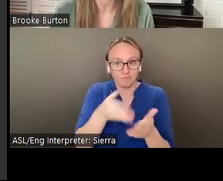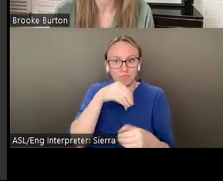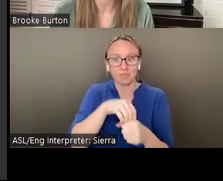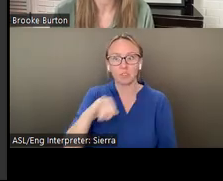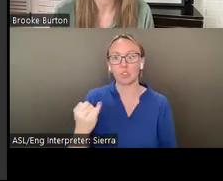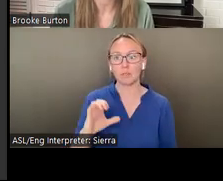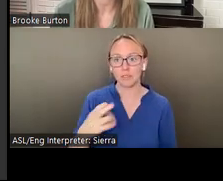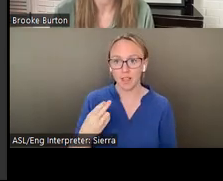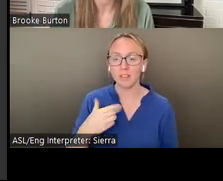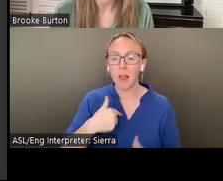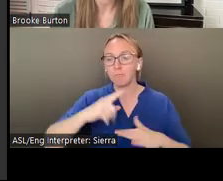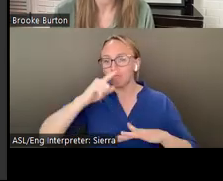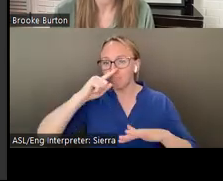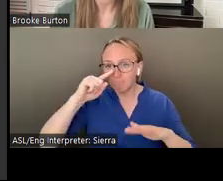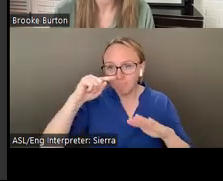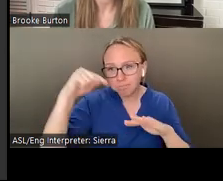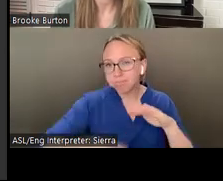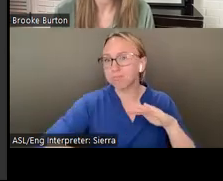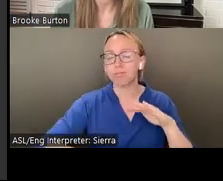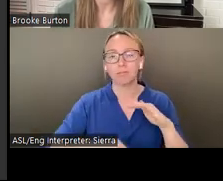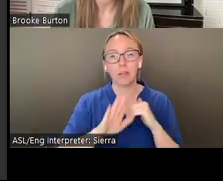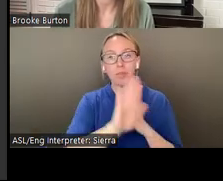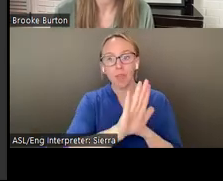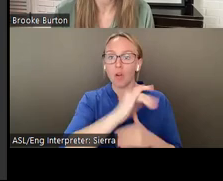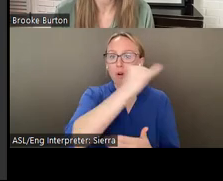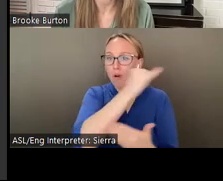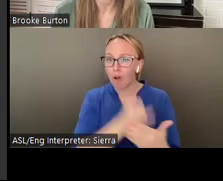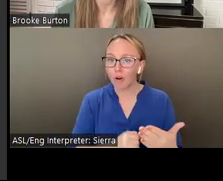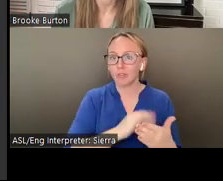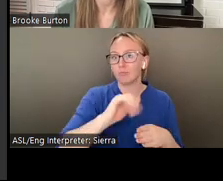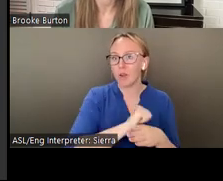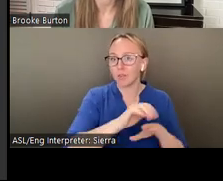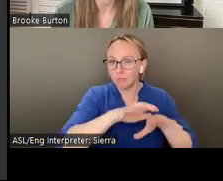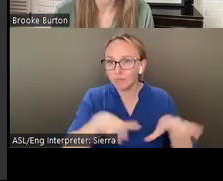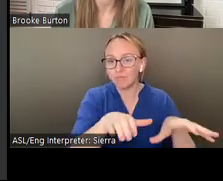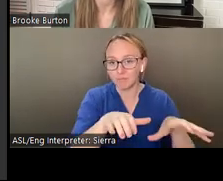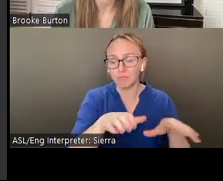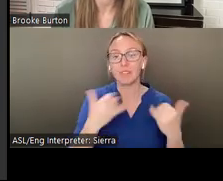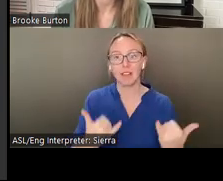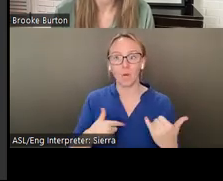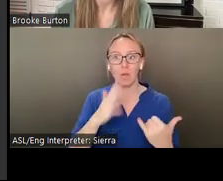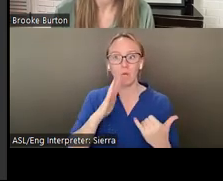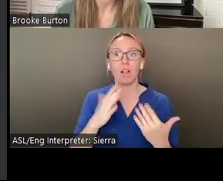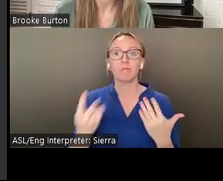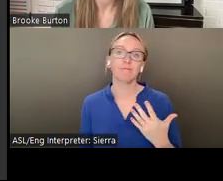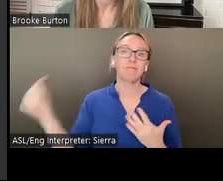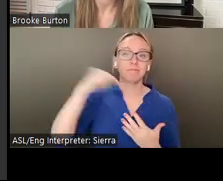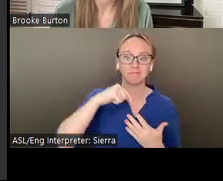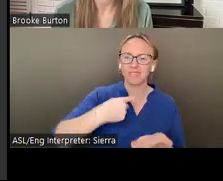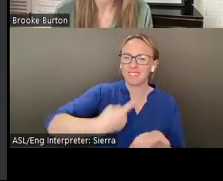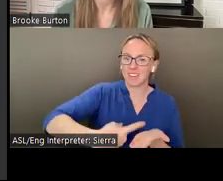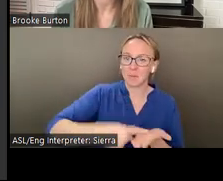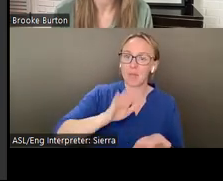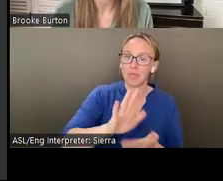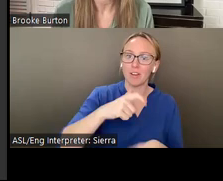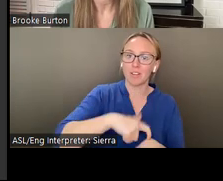a deep dive in their work and their practice. So now we're going to revisit some of the time in their residency as well as explore